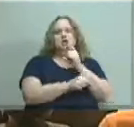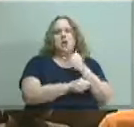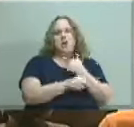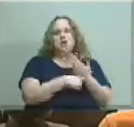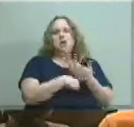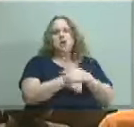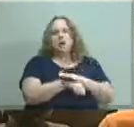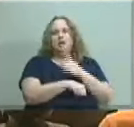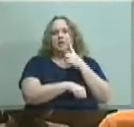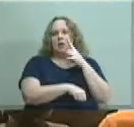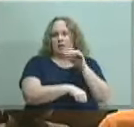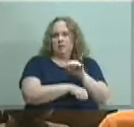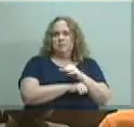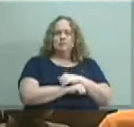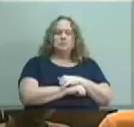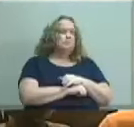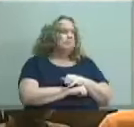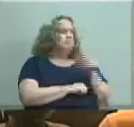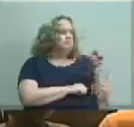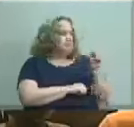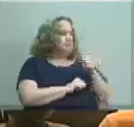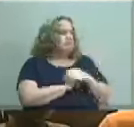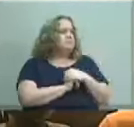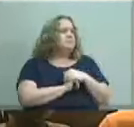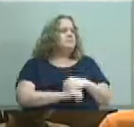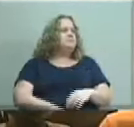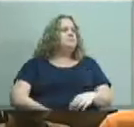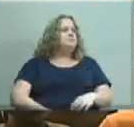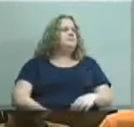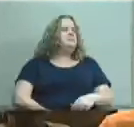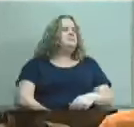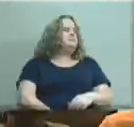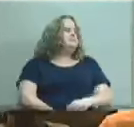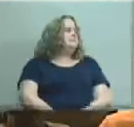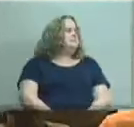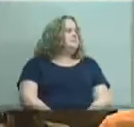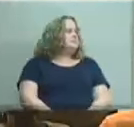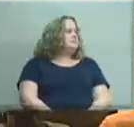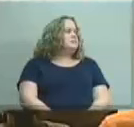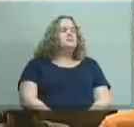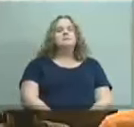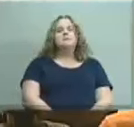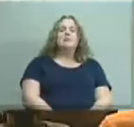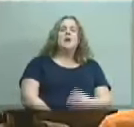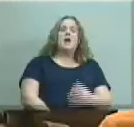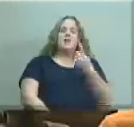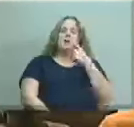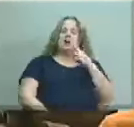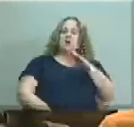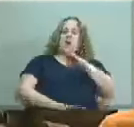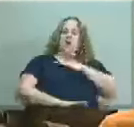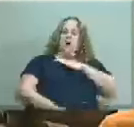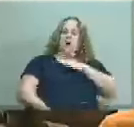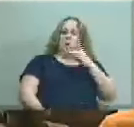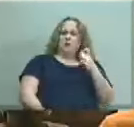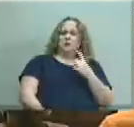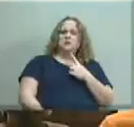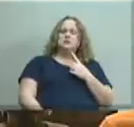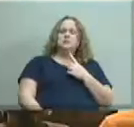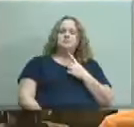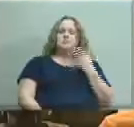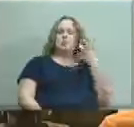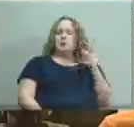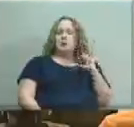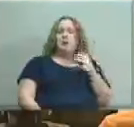and we practice what we preach absolutely thank you chuck yeah i think you actually answered it i would i would add on to that we have a